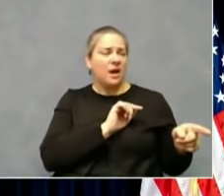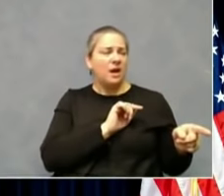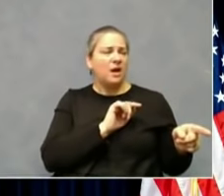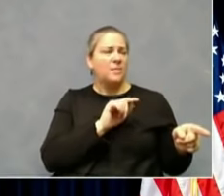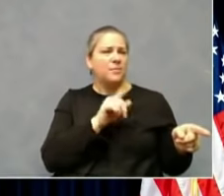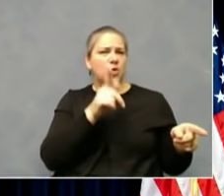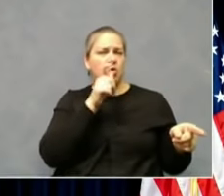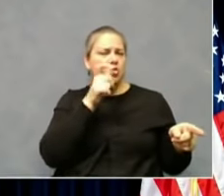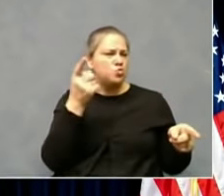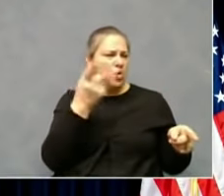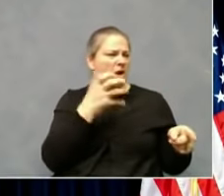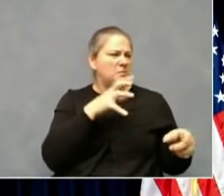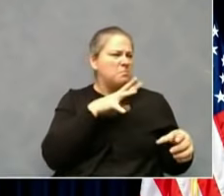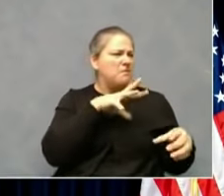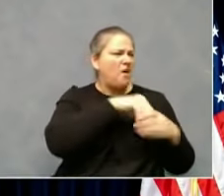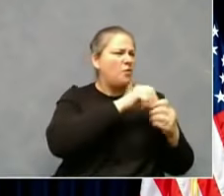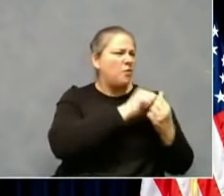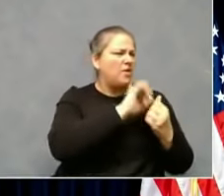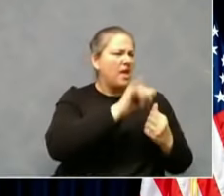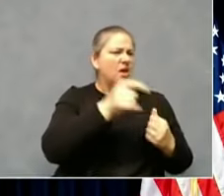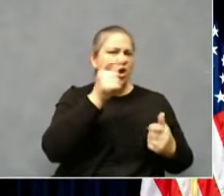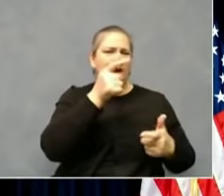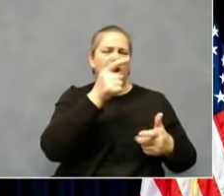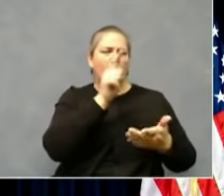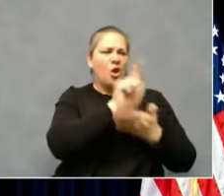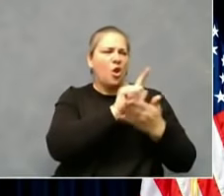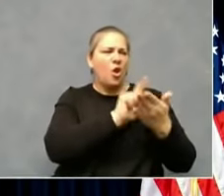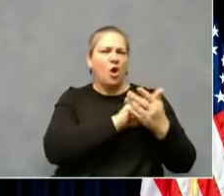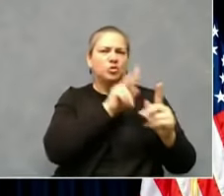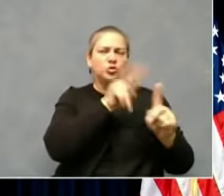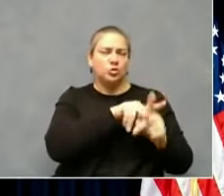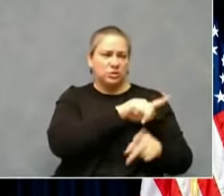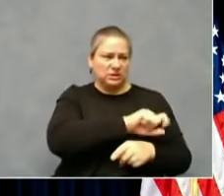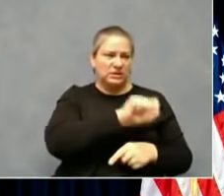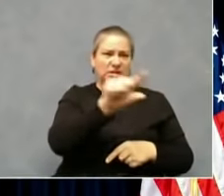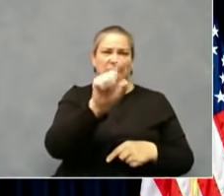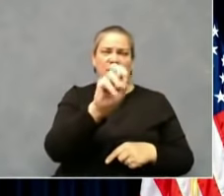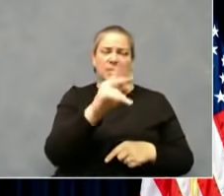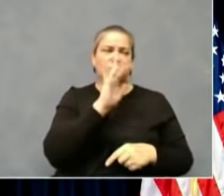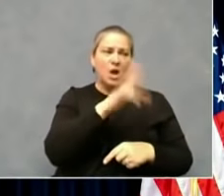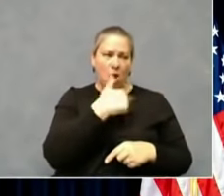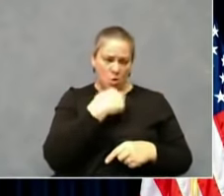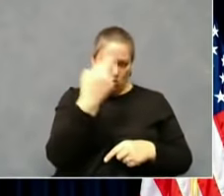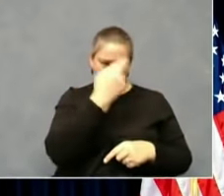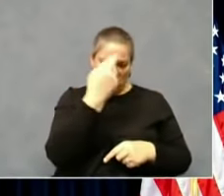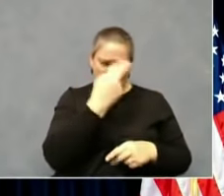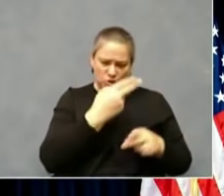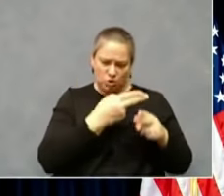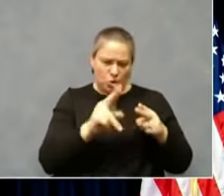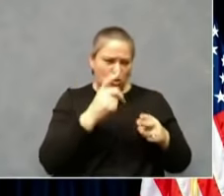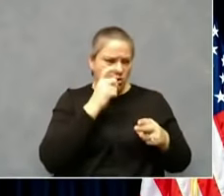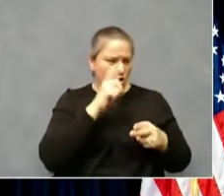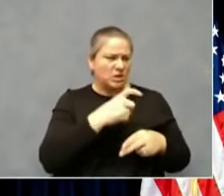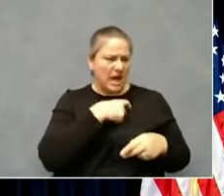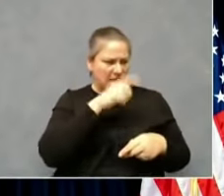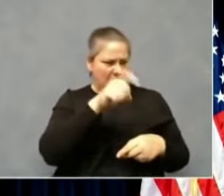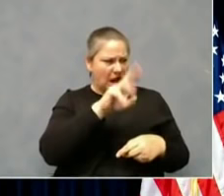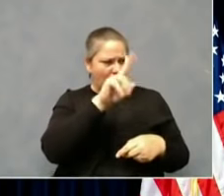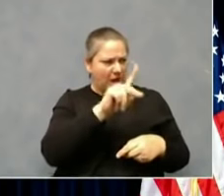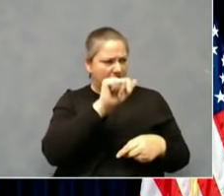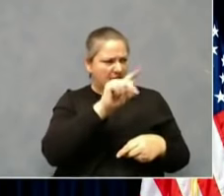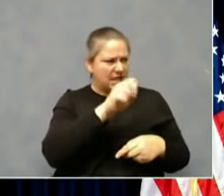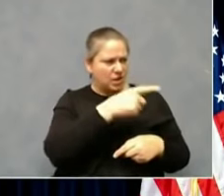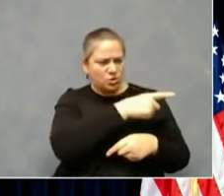I mean, on November 3rd, sent out an email saying, I realize this is extremely short notice, but I need to update you with late breaking news.